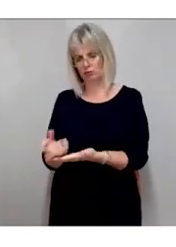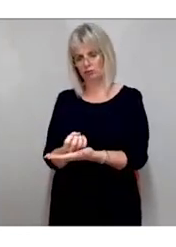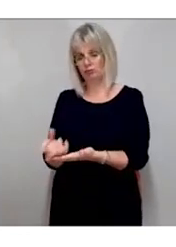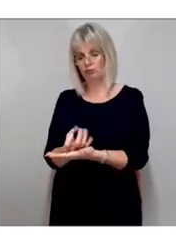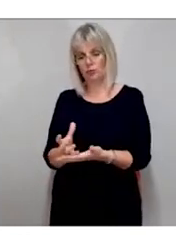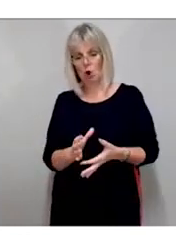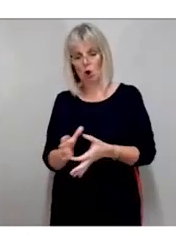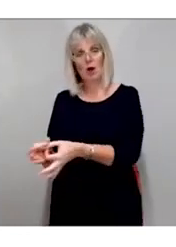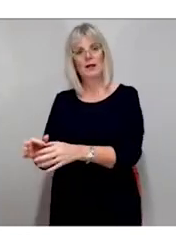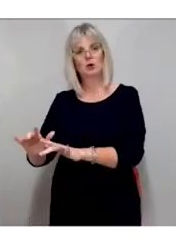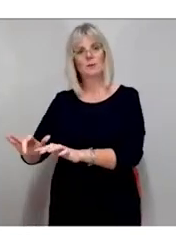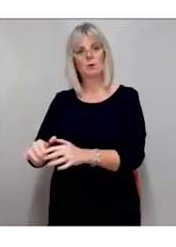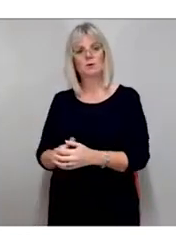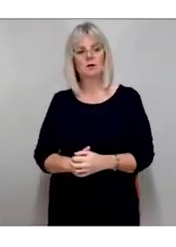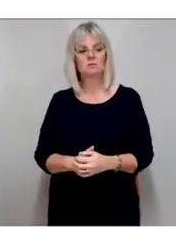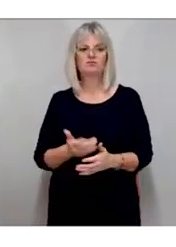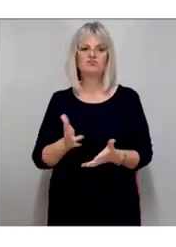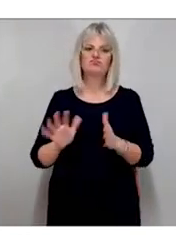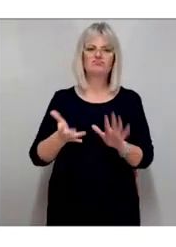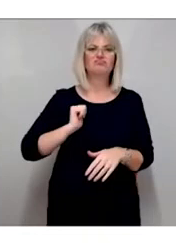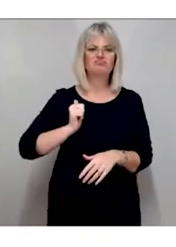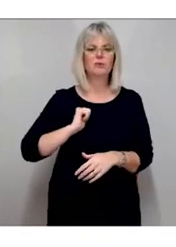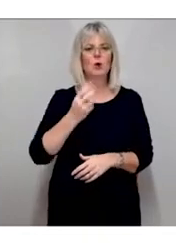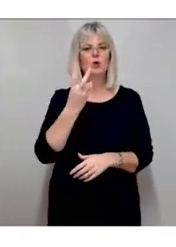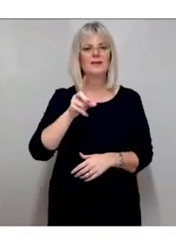are an estimated 20,000 users in the UK.